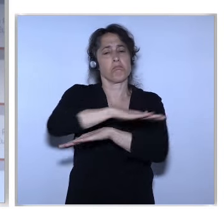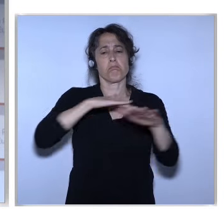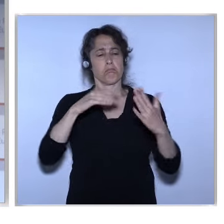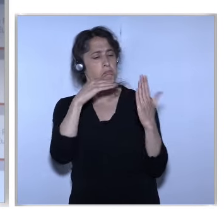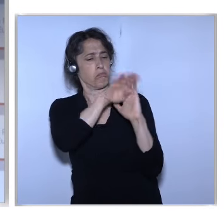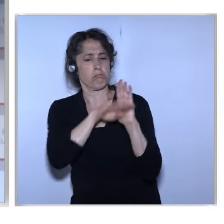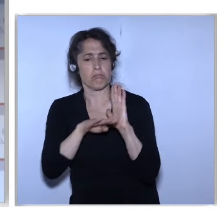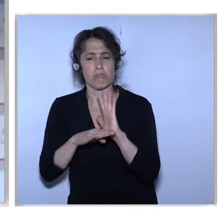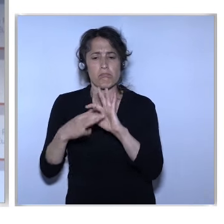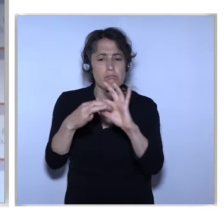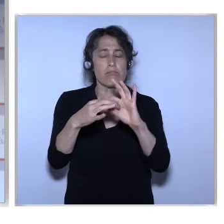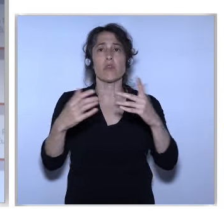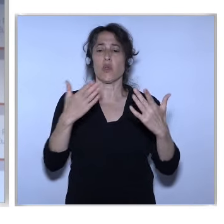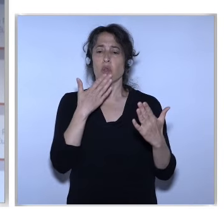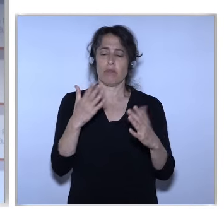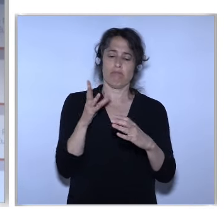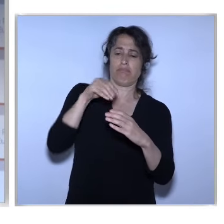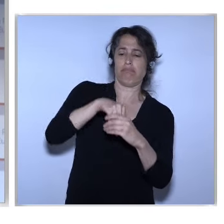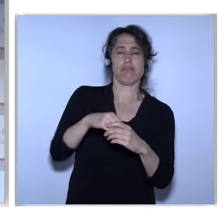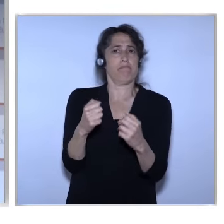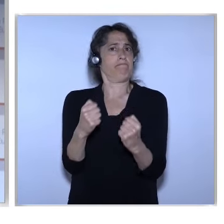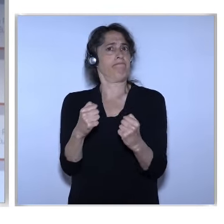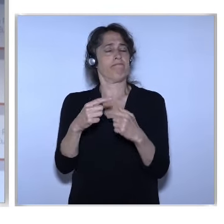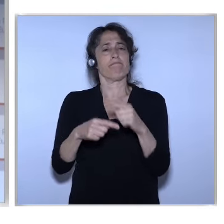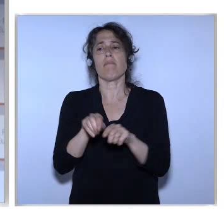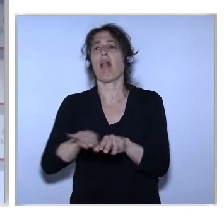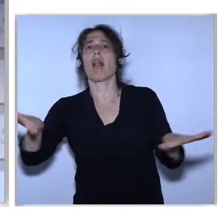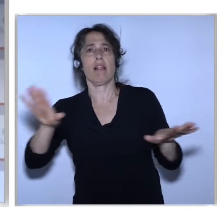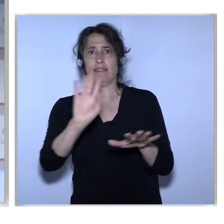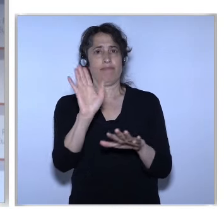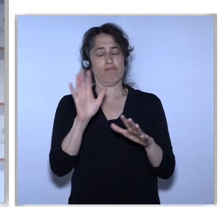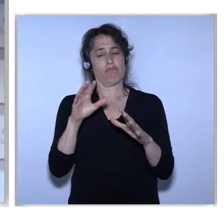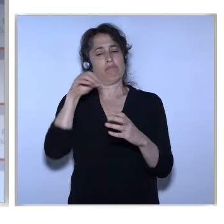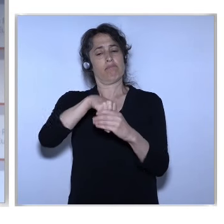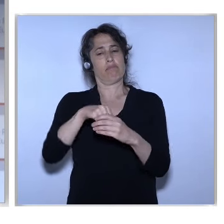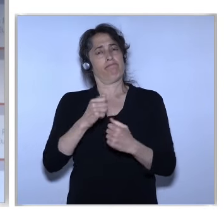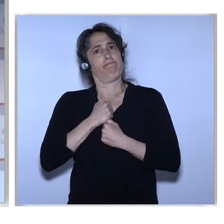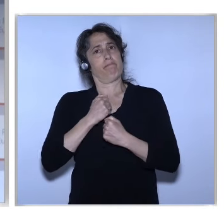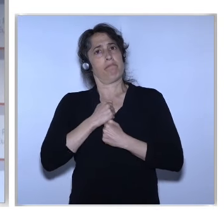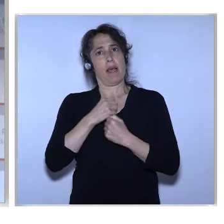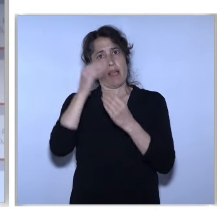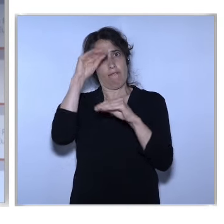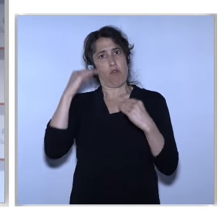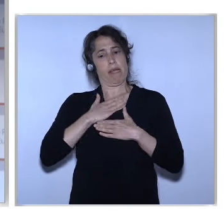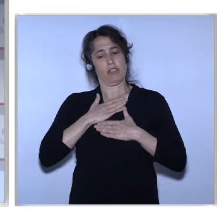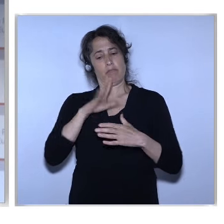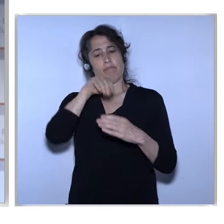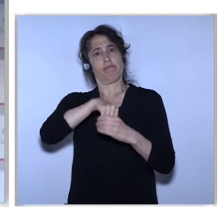establish common principles for legal, justified and transparent data processing within EU